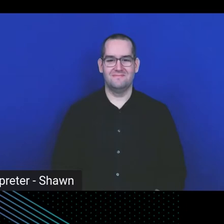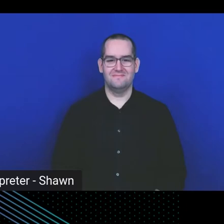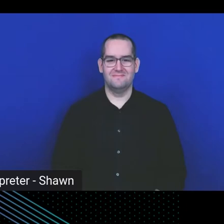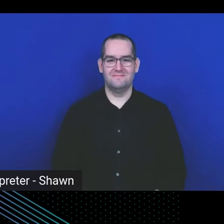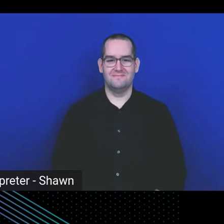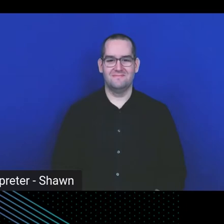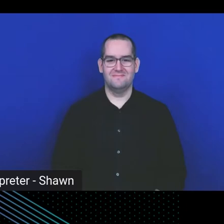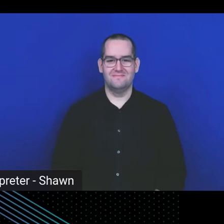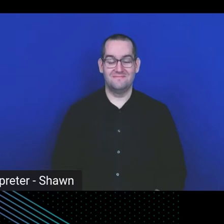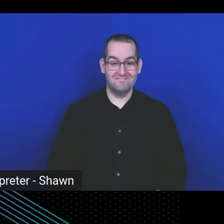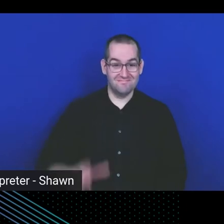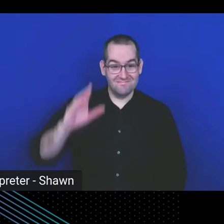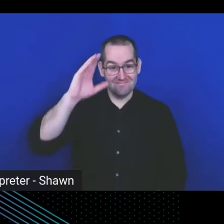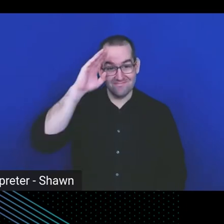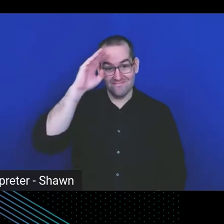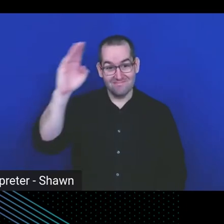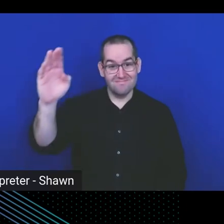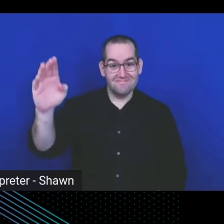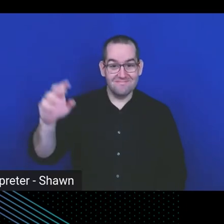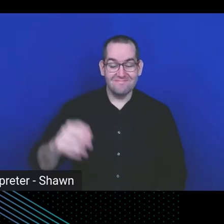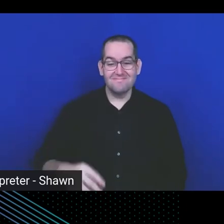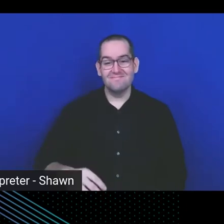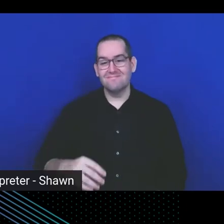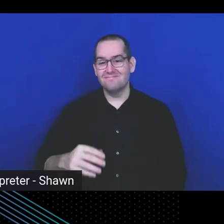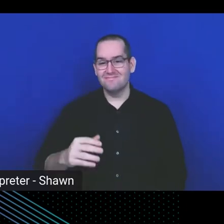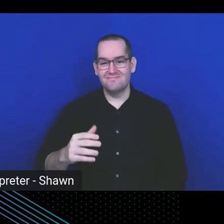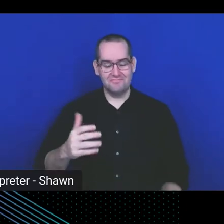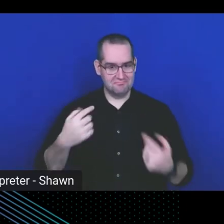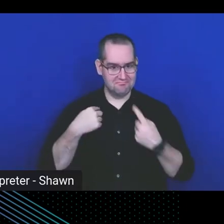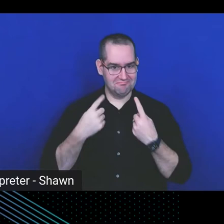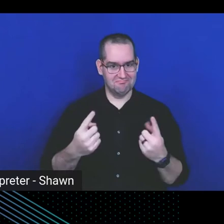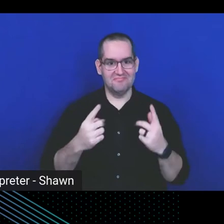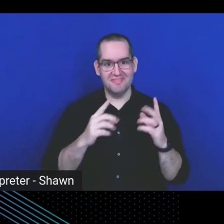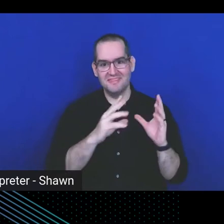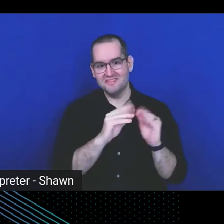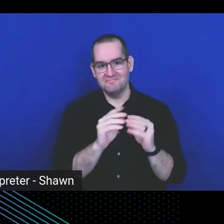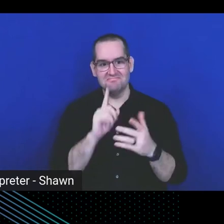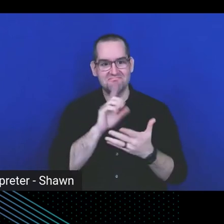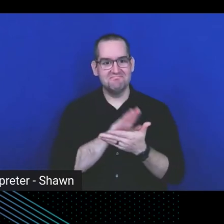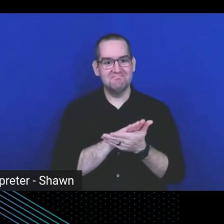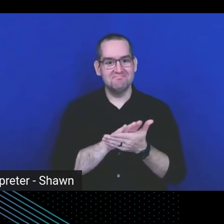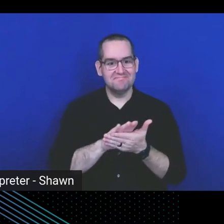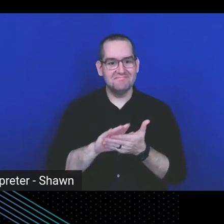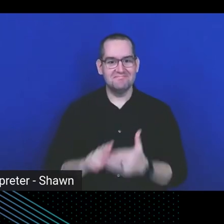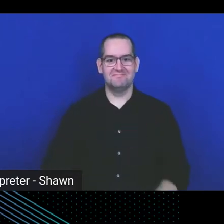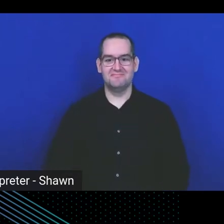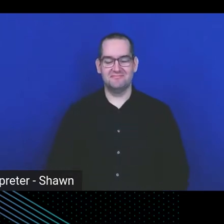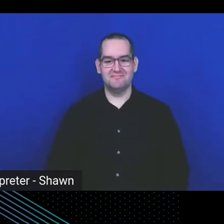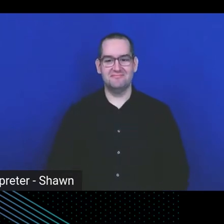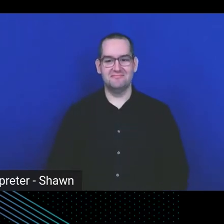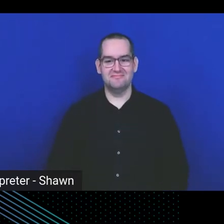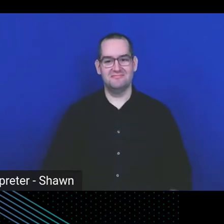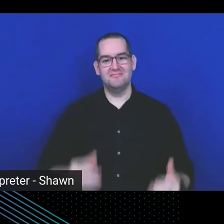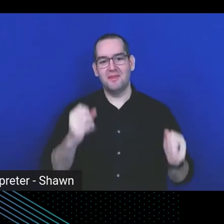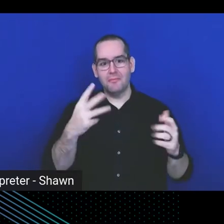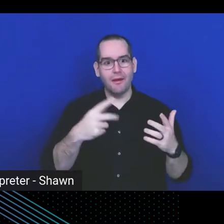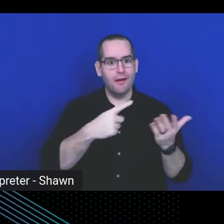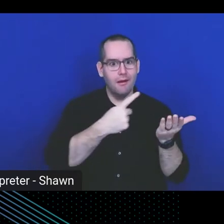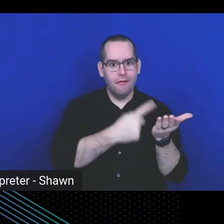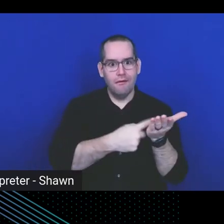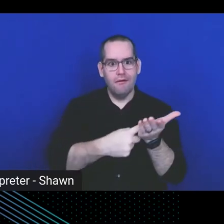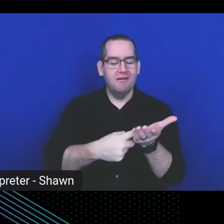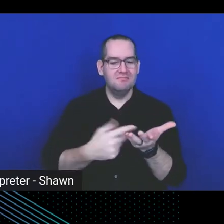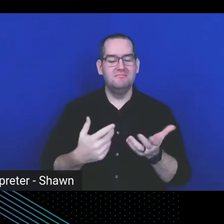Hey everyone, great event so far, so many good topics that we talked about so far,